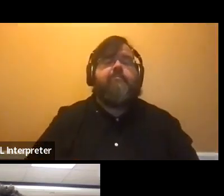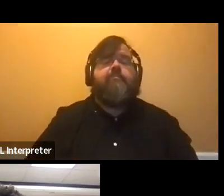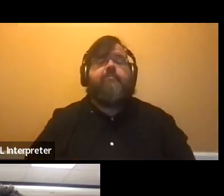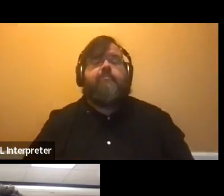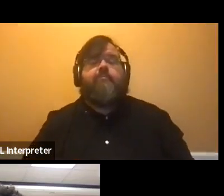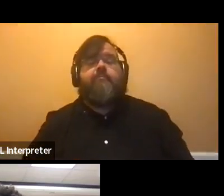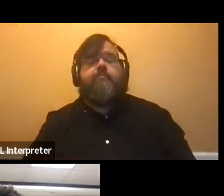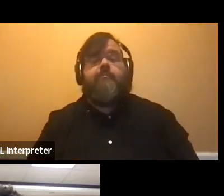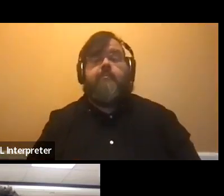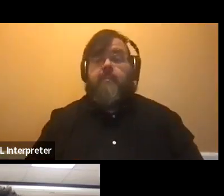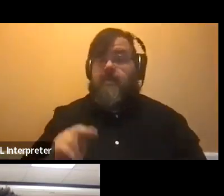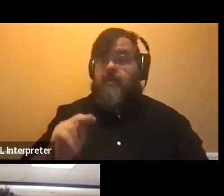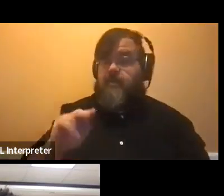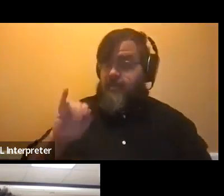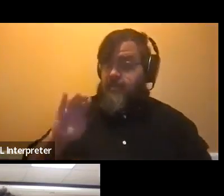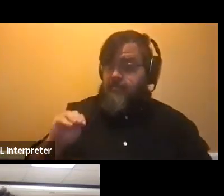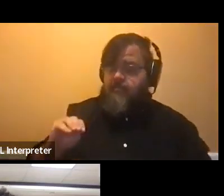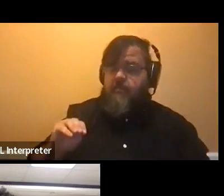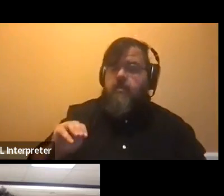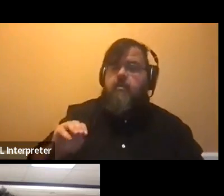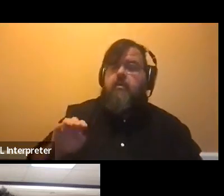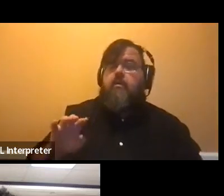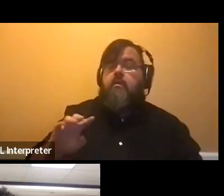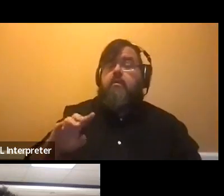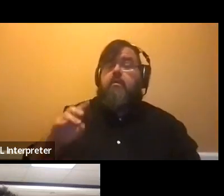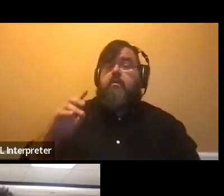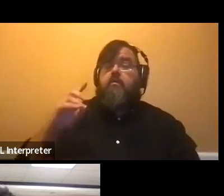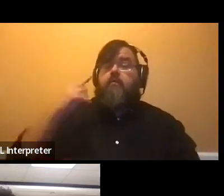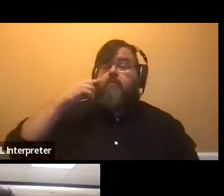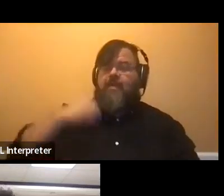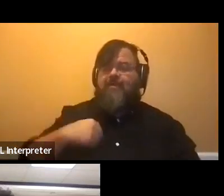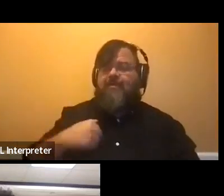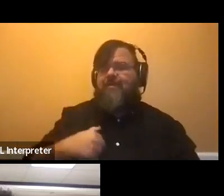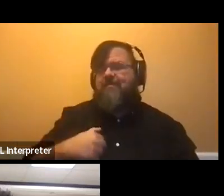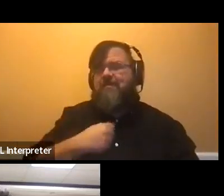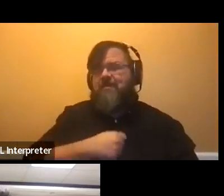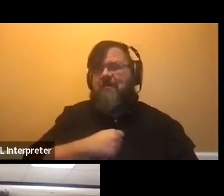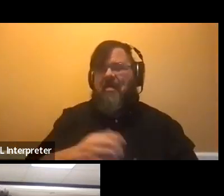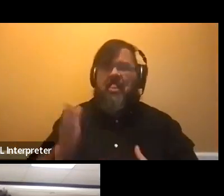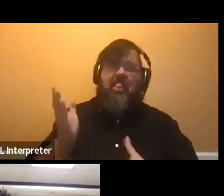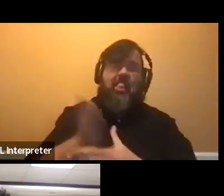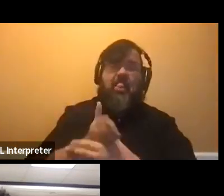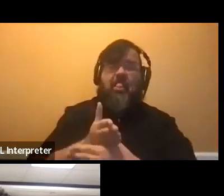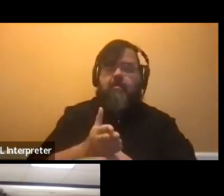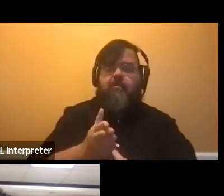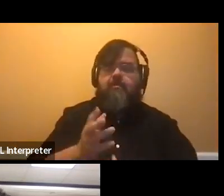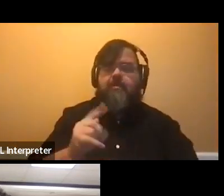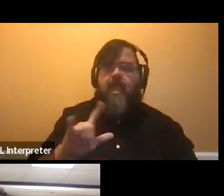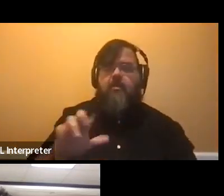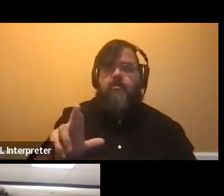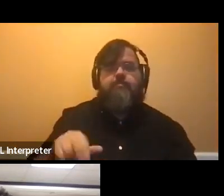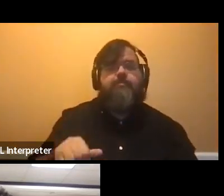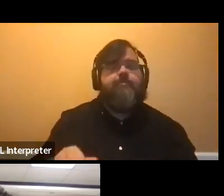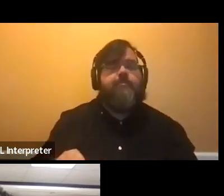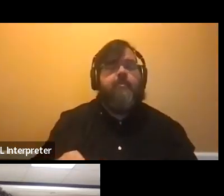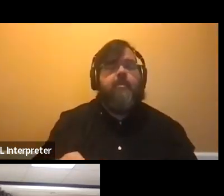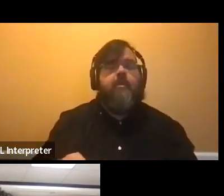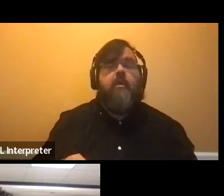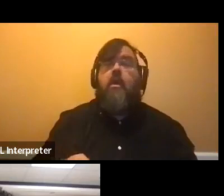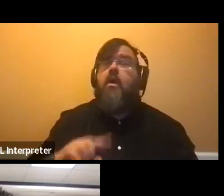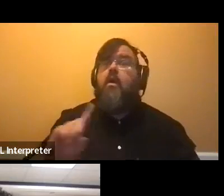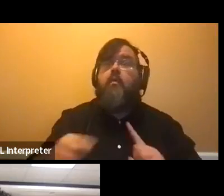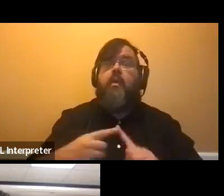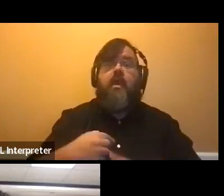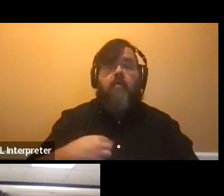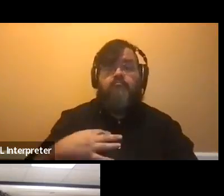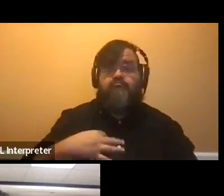So for me, I went on to, sorry, Taylor. Um, I, um, whenever I was applying